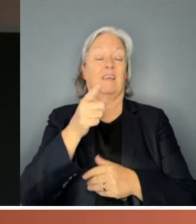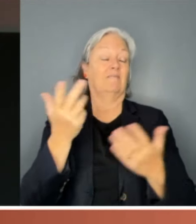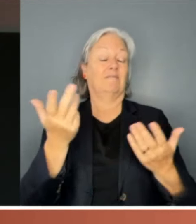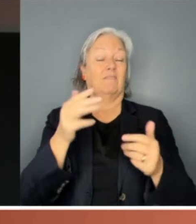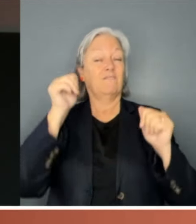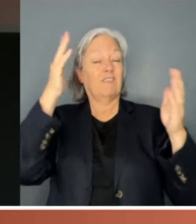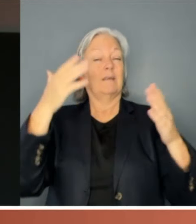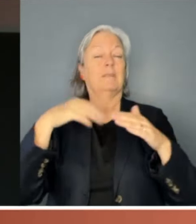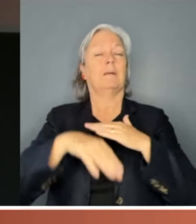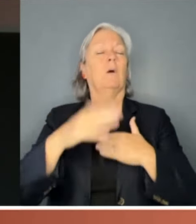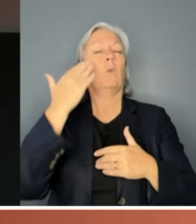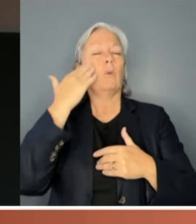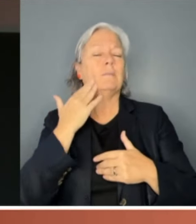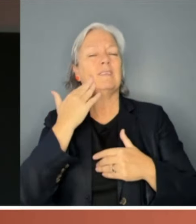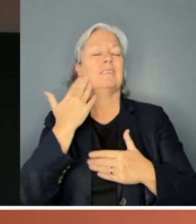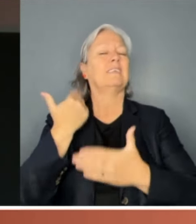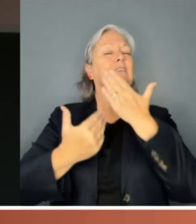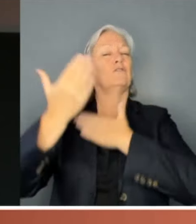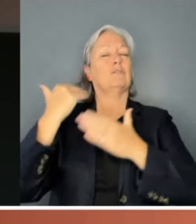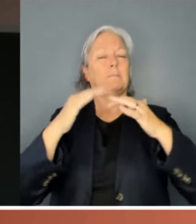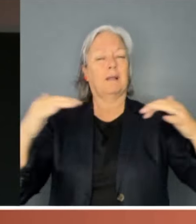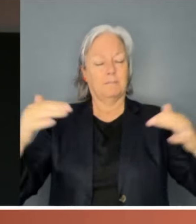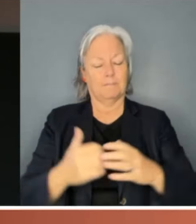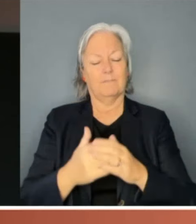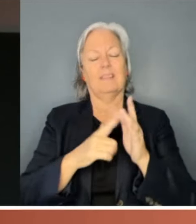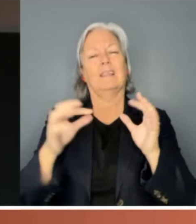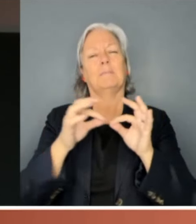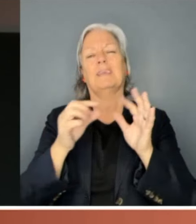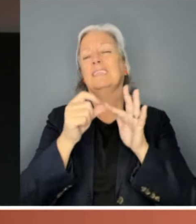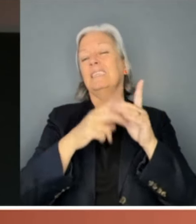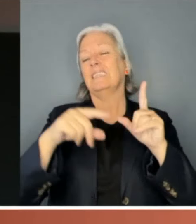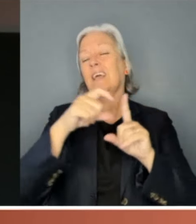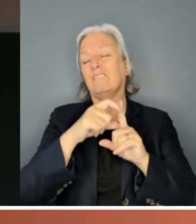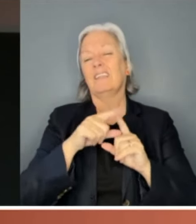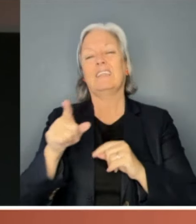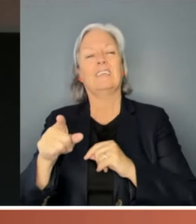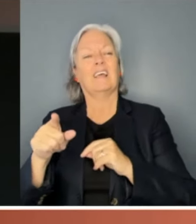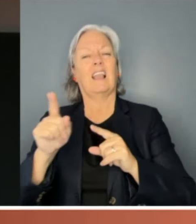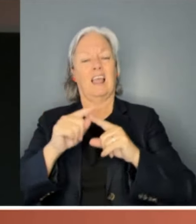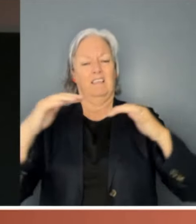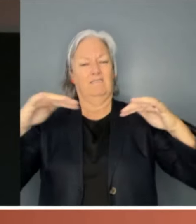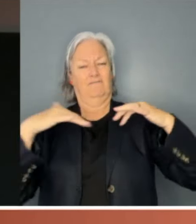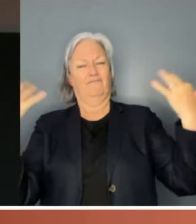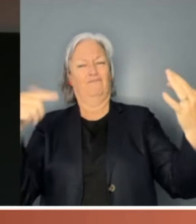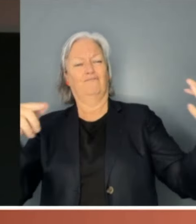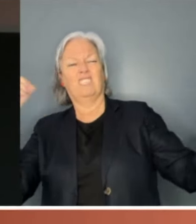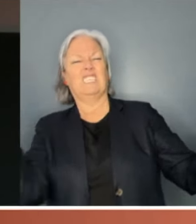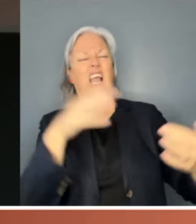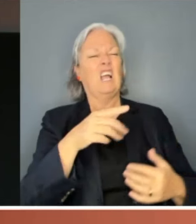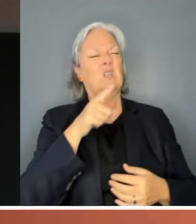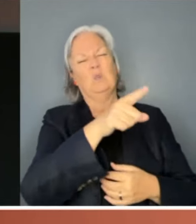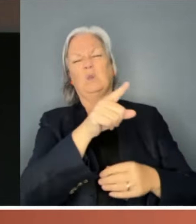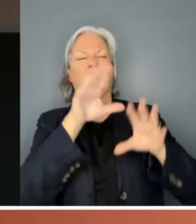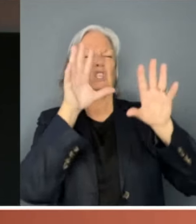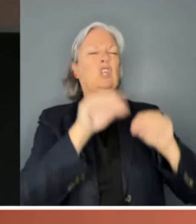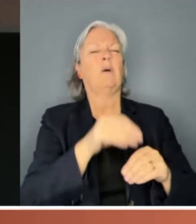women in Australia's Parliament, Liberal Democrat David Lionhelm yelled across the chamber, you should stop shagging